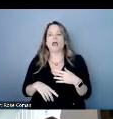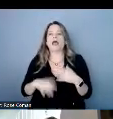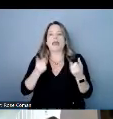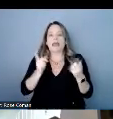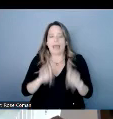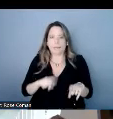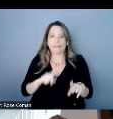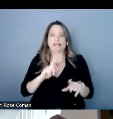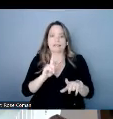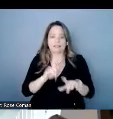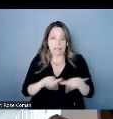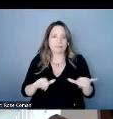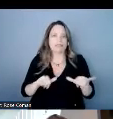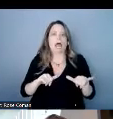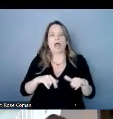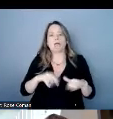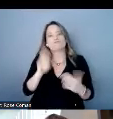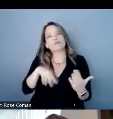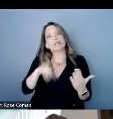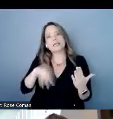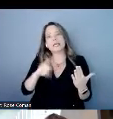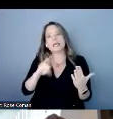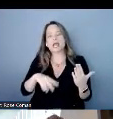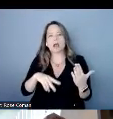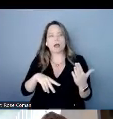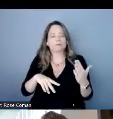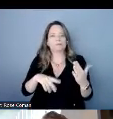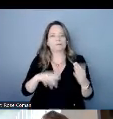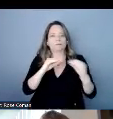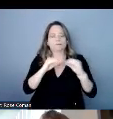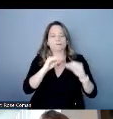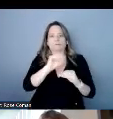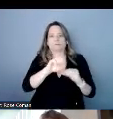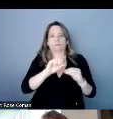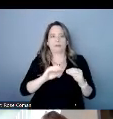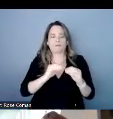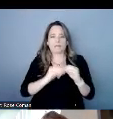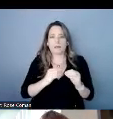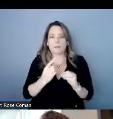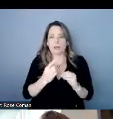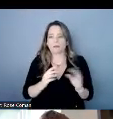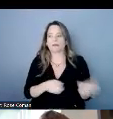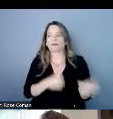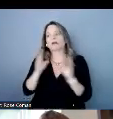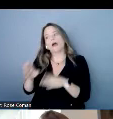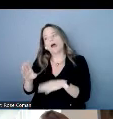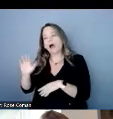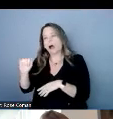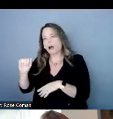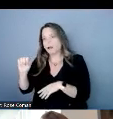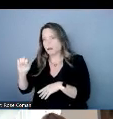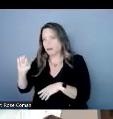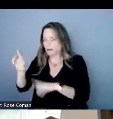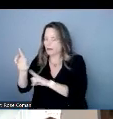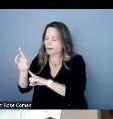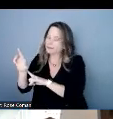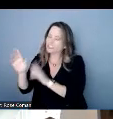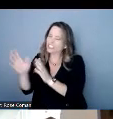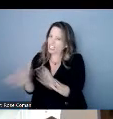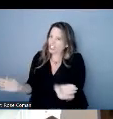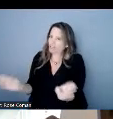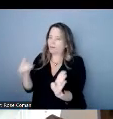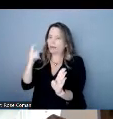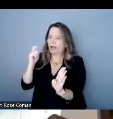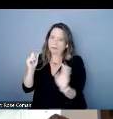consumer is reading automatic speech recognition technology very generally speaking because there are lots of different speech recognition technologies